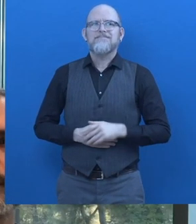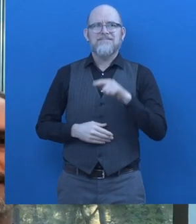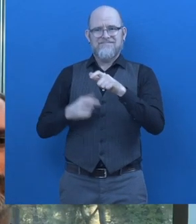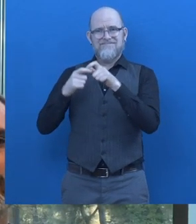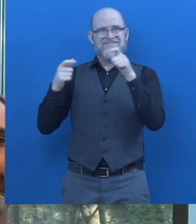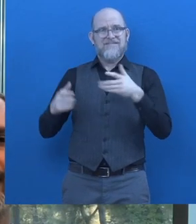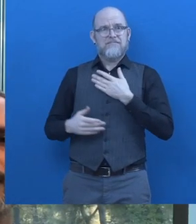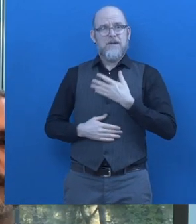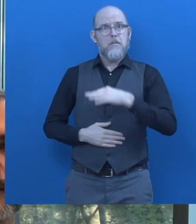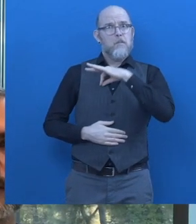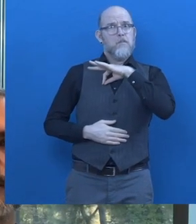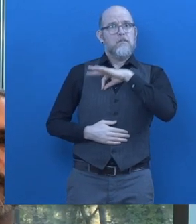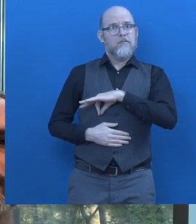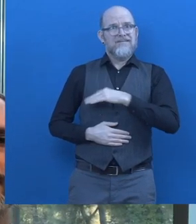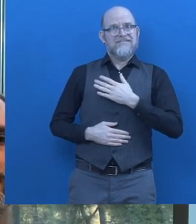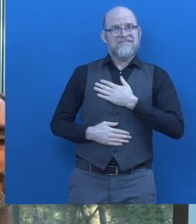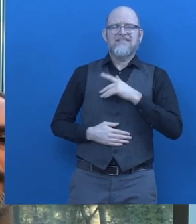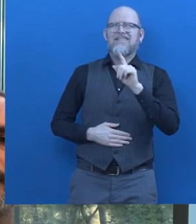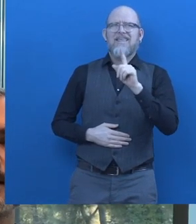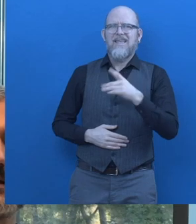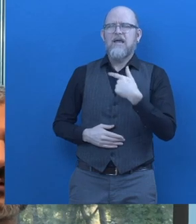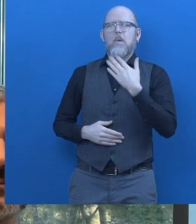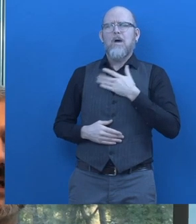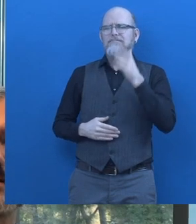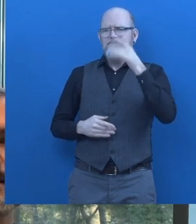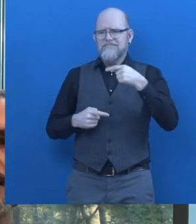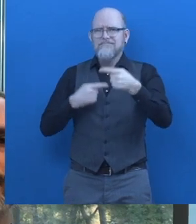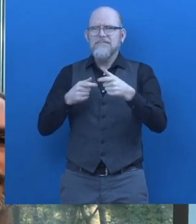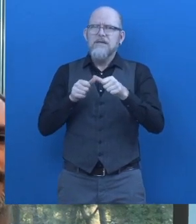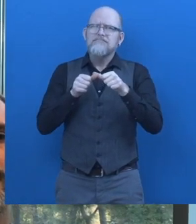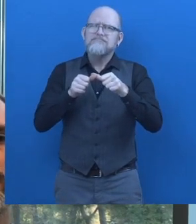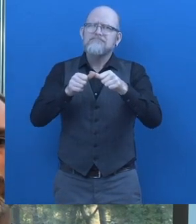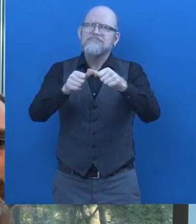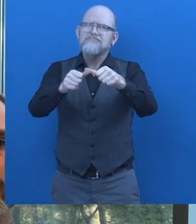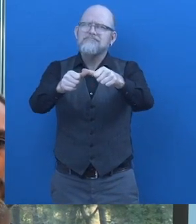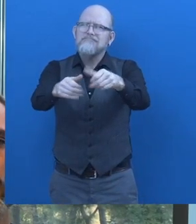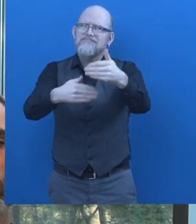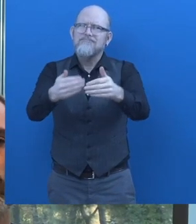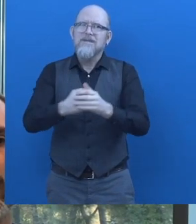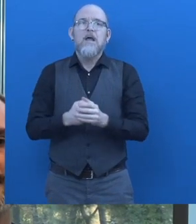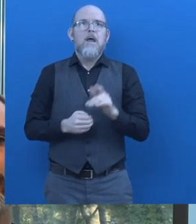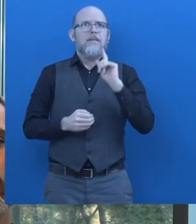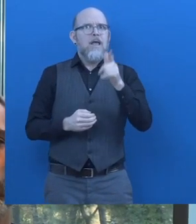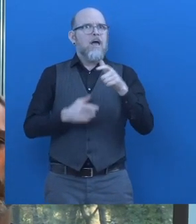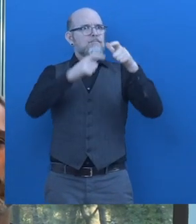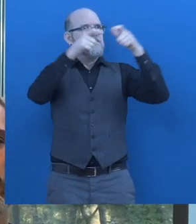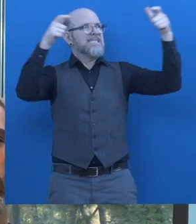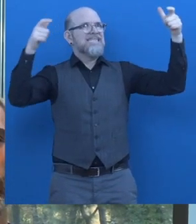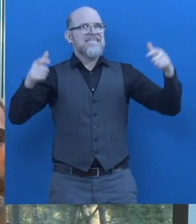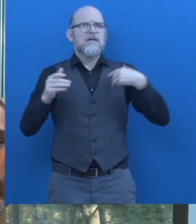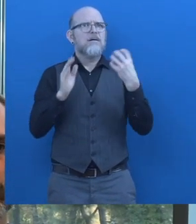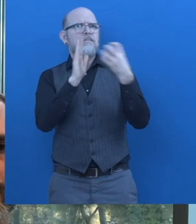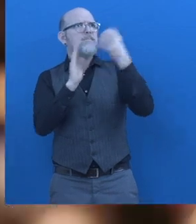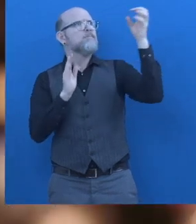for this project we are not looking for a profit but in order to make it sustainable and keep it growing we ask the venue owners